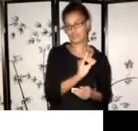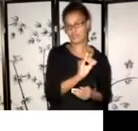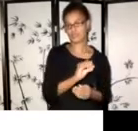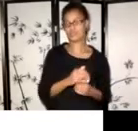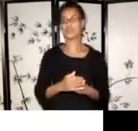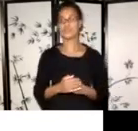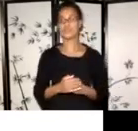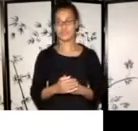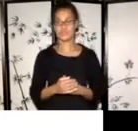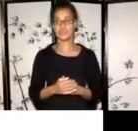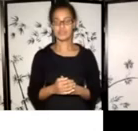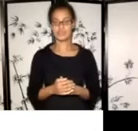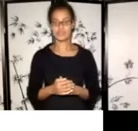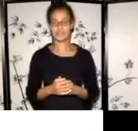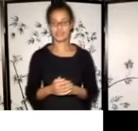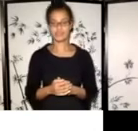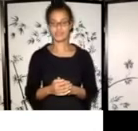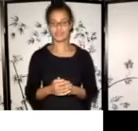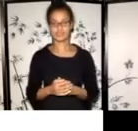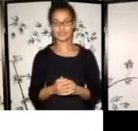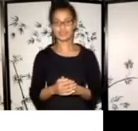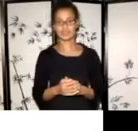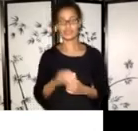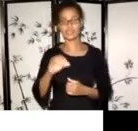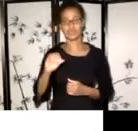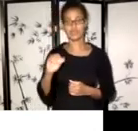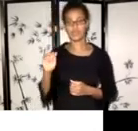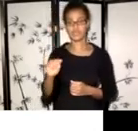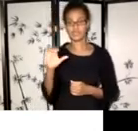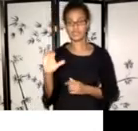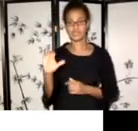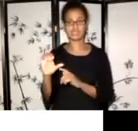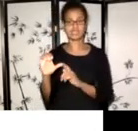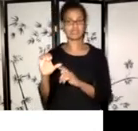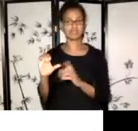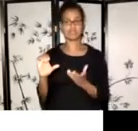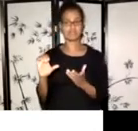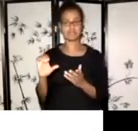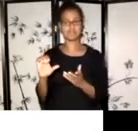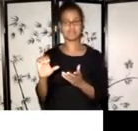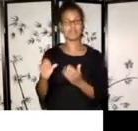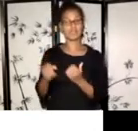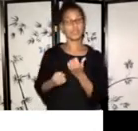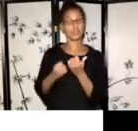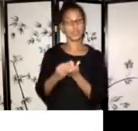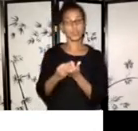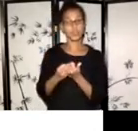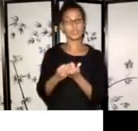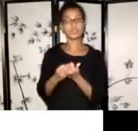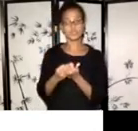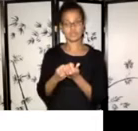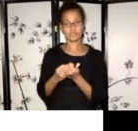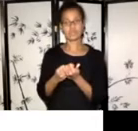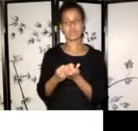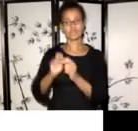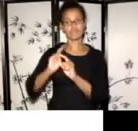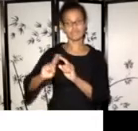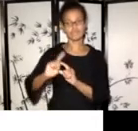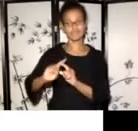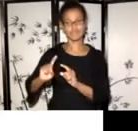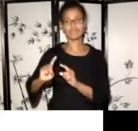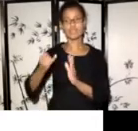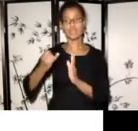Um, so the OAC in general supports all forms, uh, of artistic